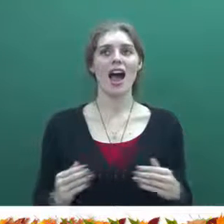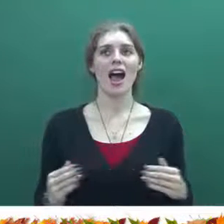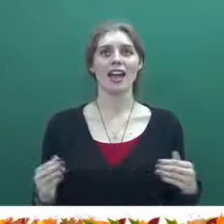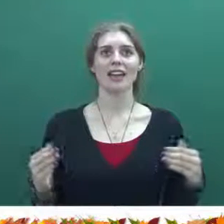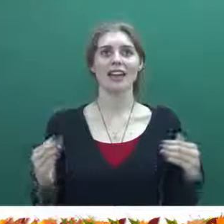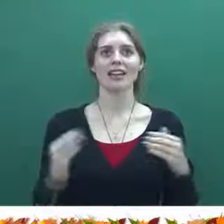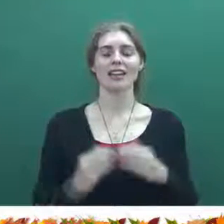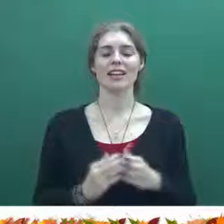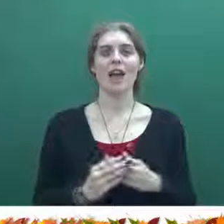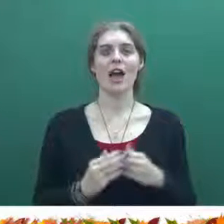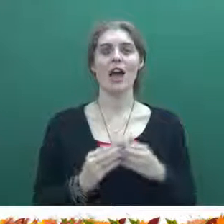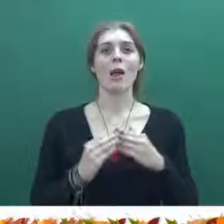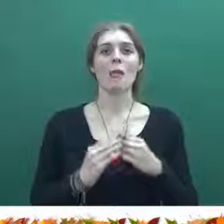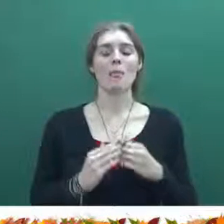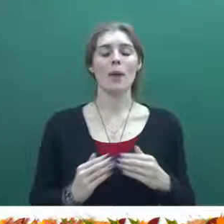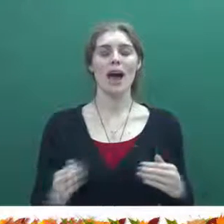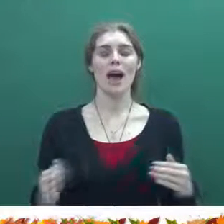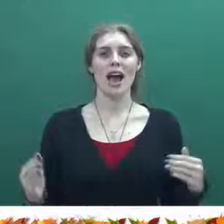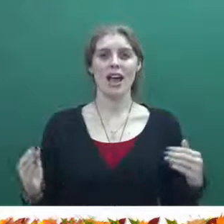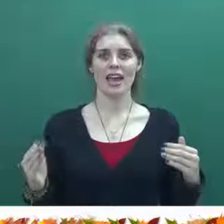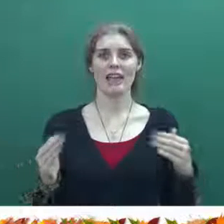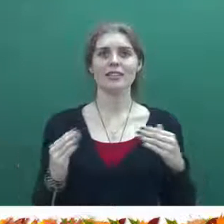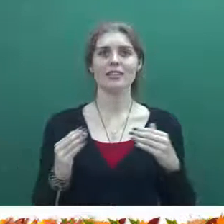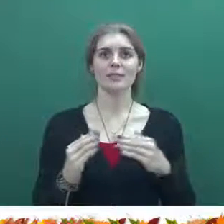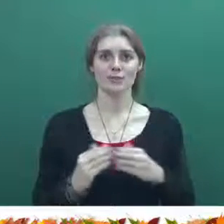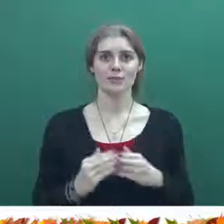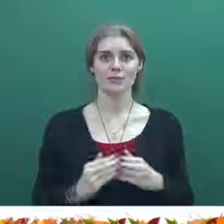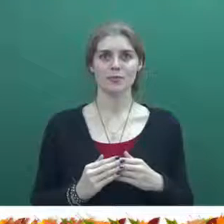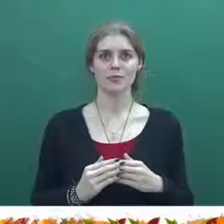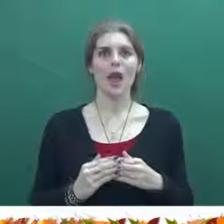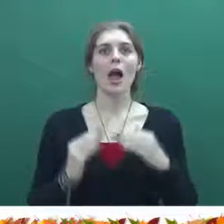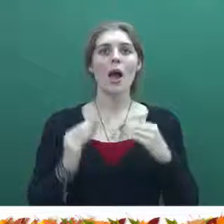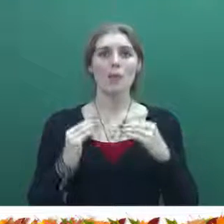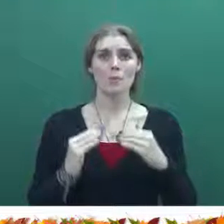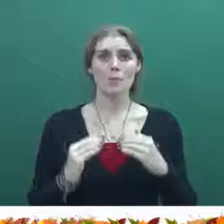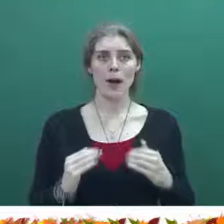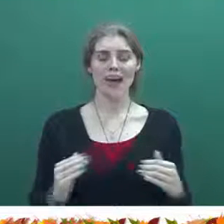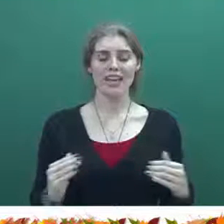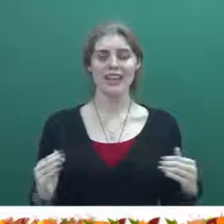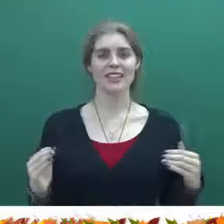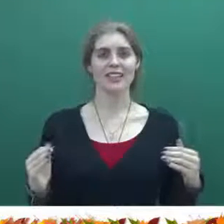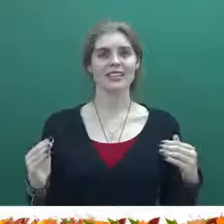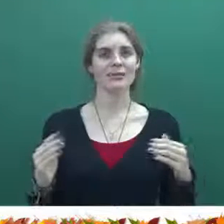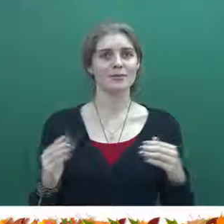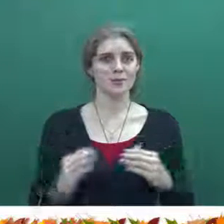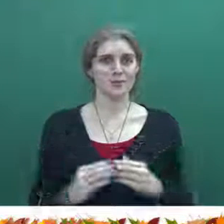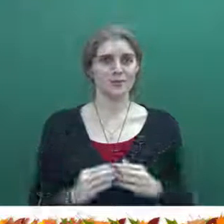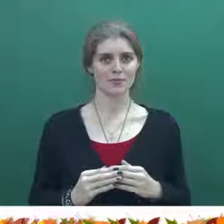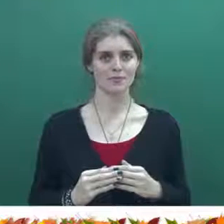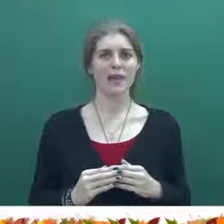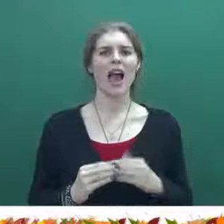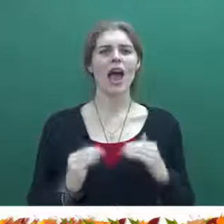I, pie, python,